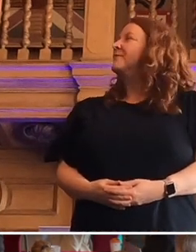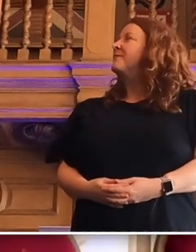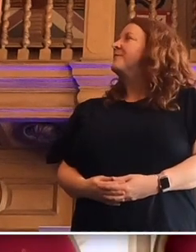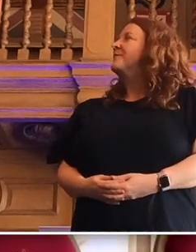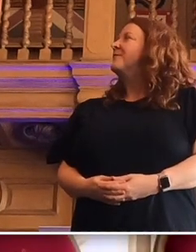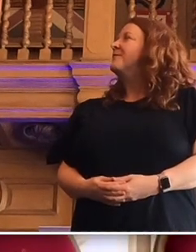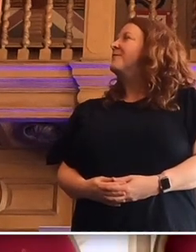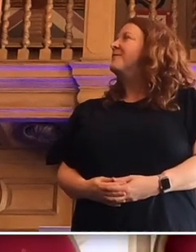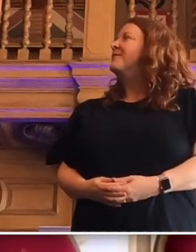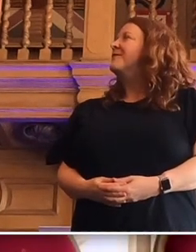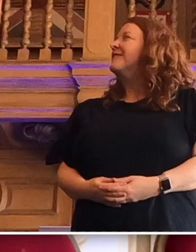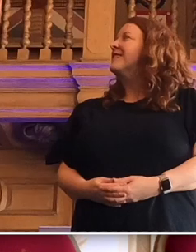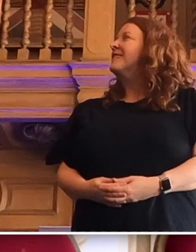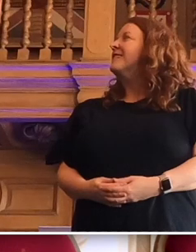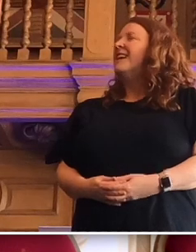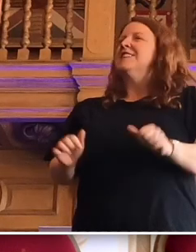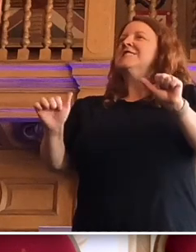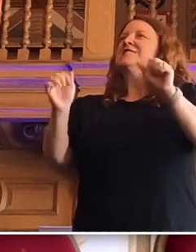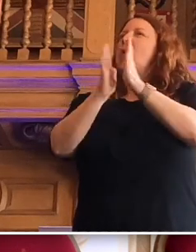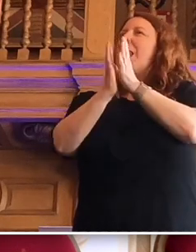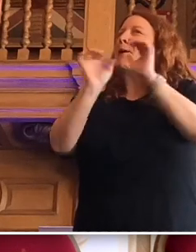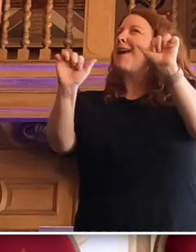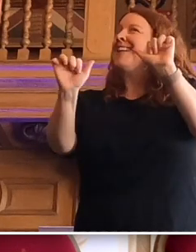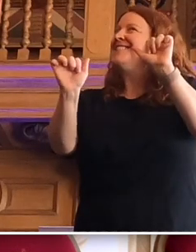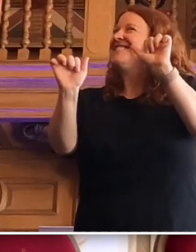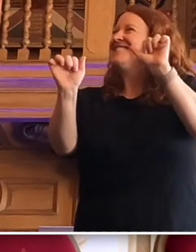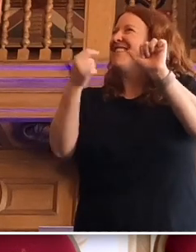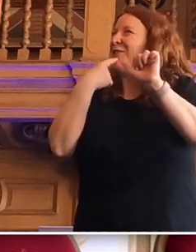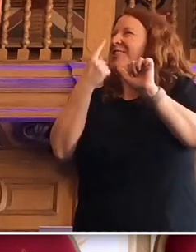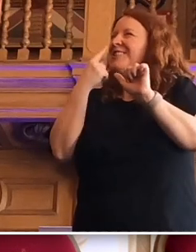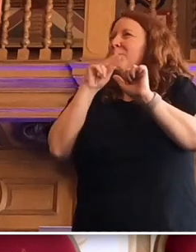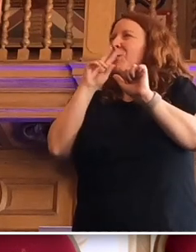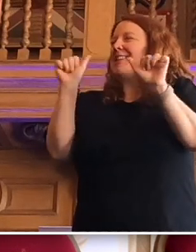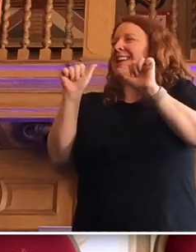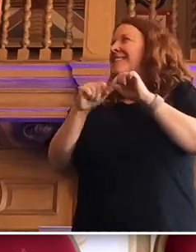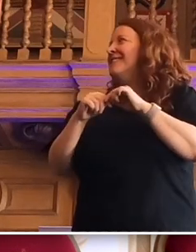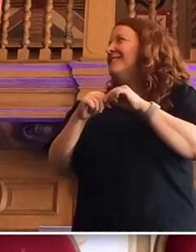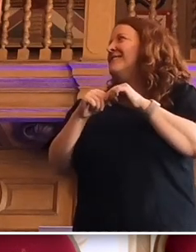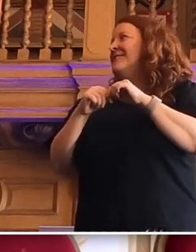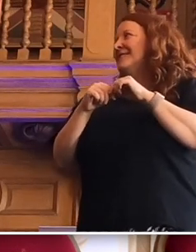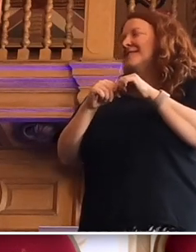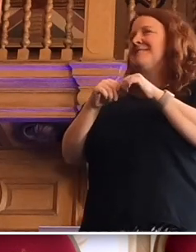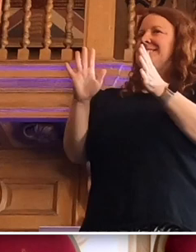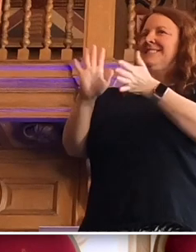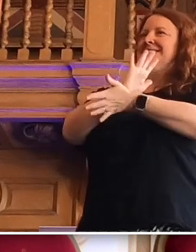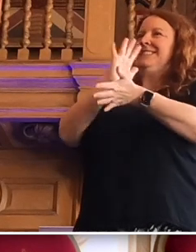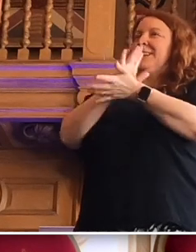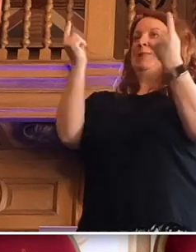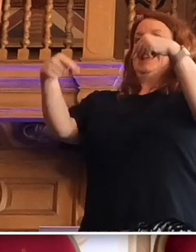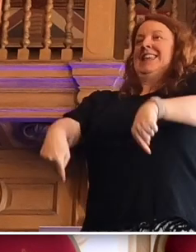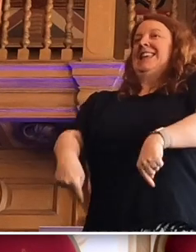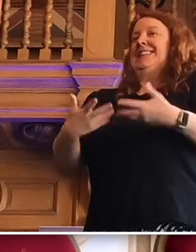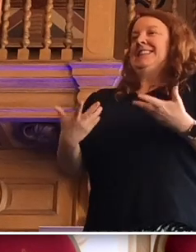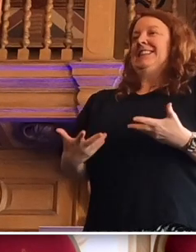I couldn't say don't clap yet, you don't know what I'm going to say. I'm absolutely delighted to be